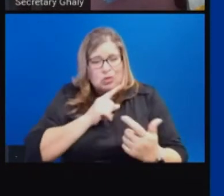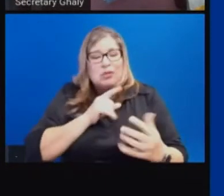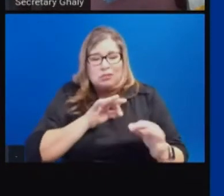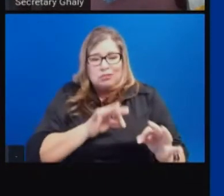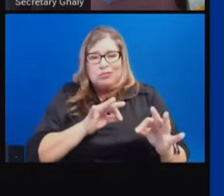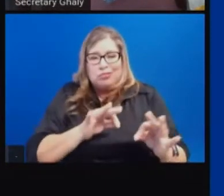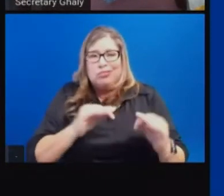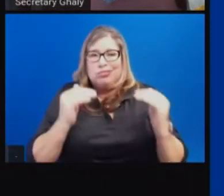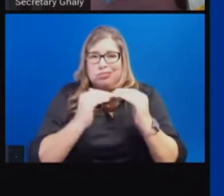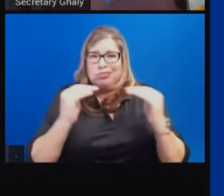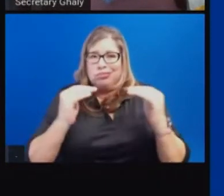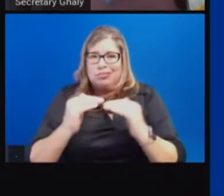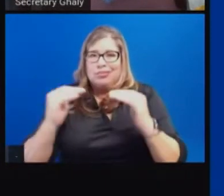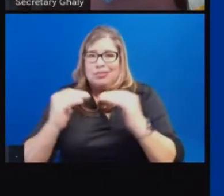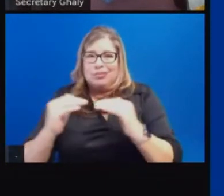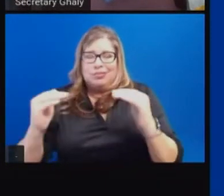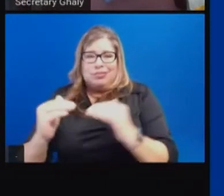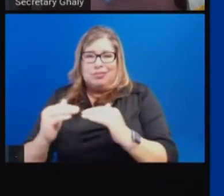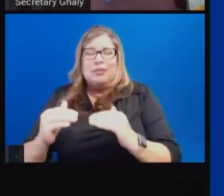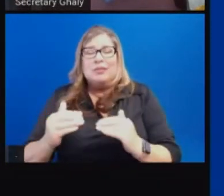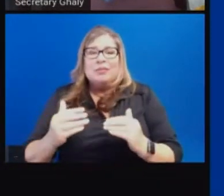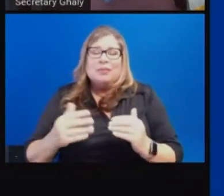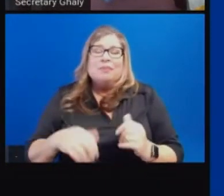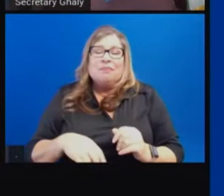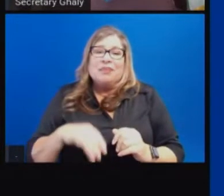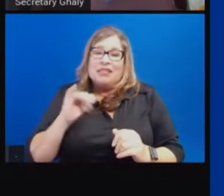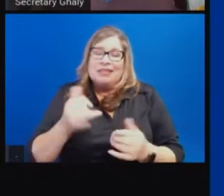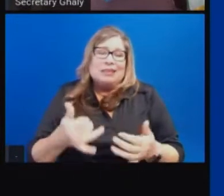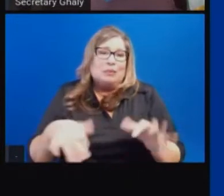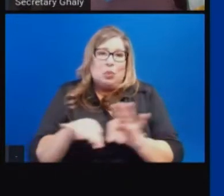equity there in our forefront. Next slide.